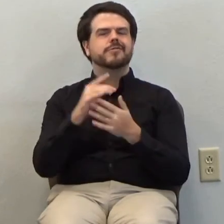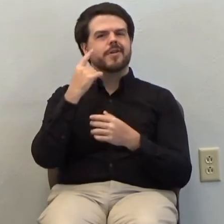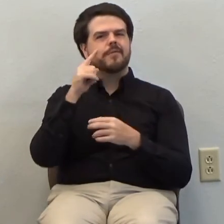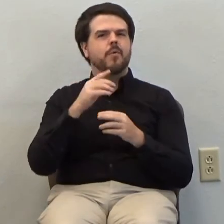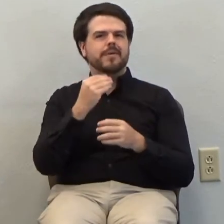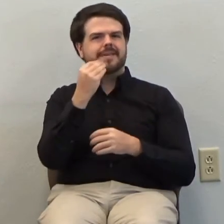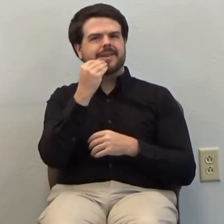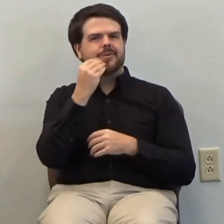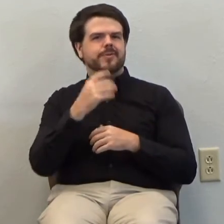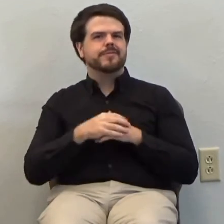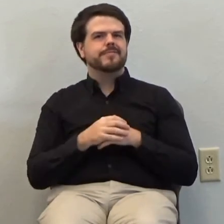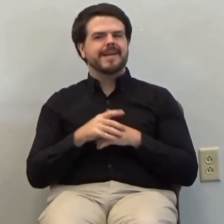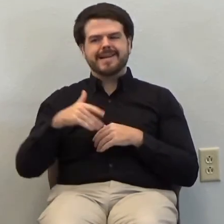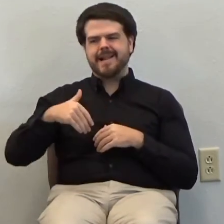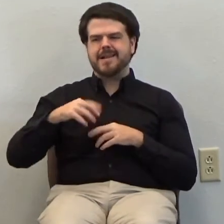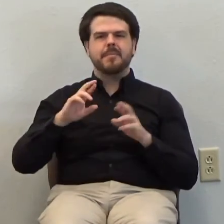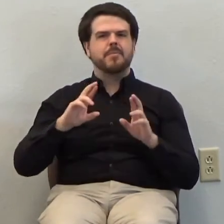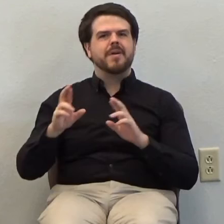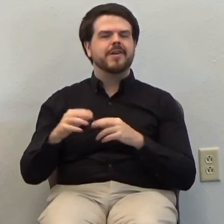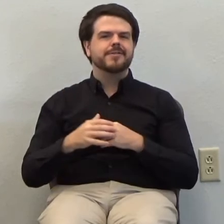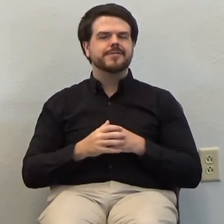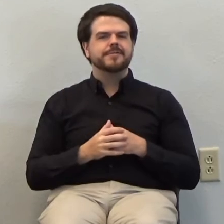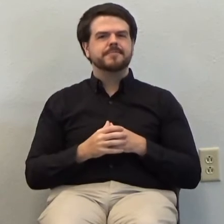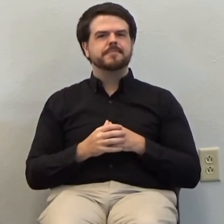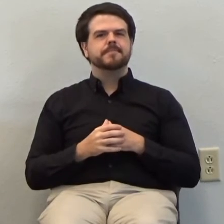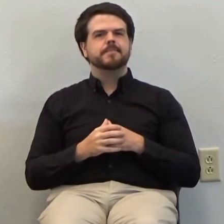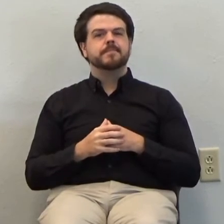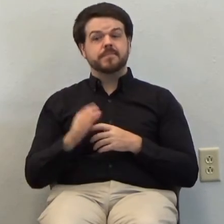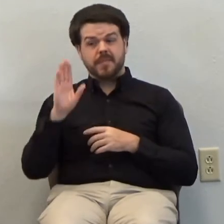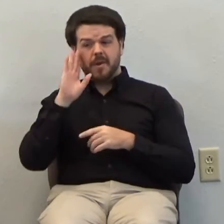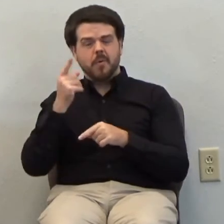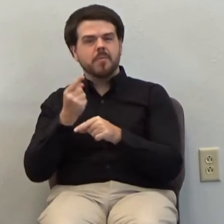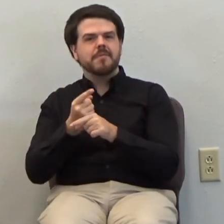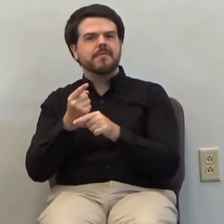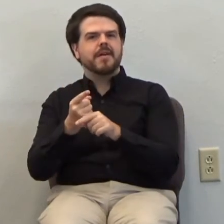that kind of thing you know I will be faithful